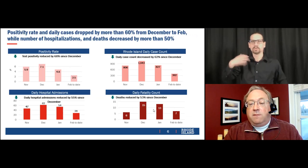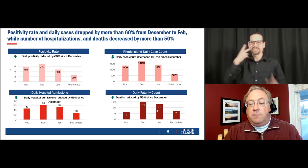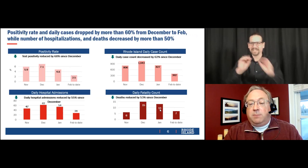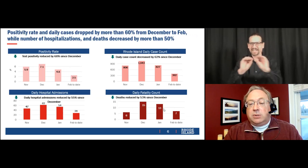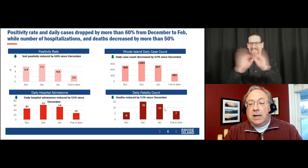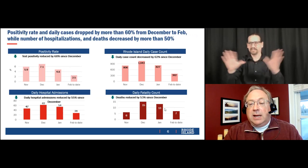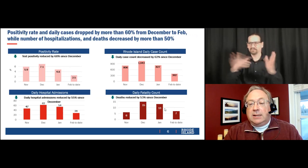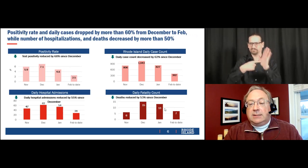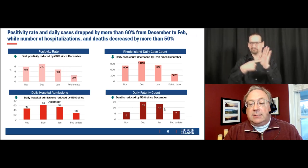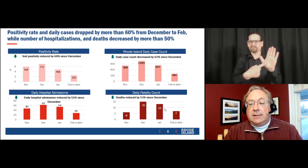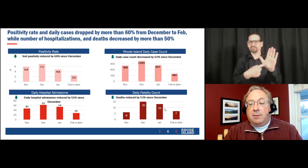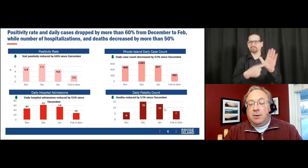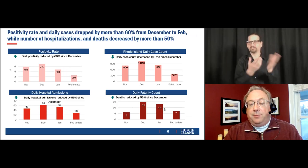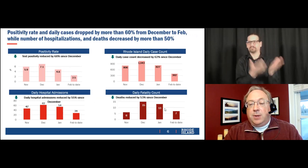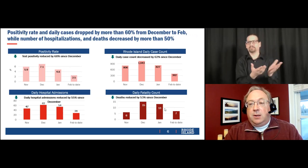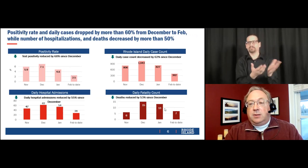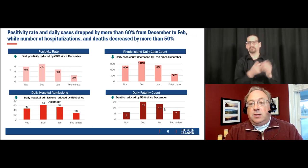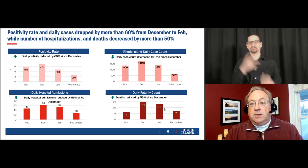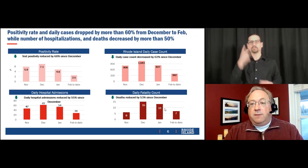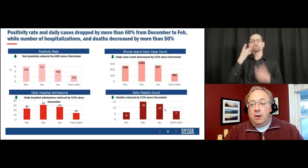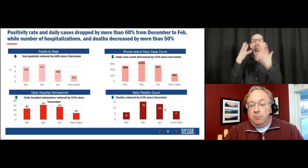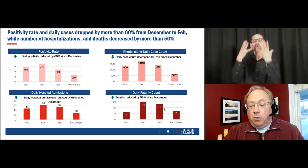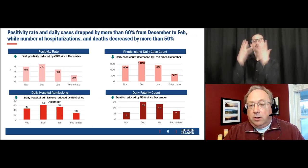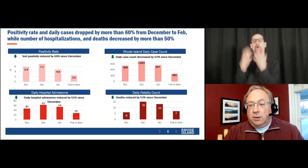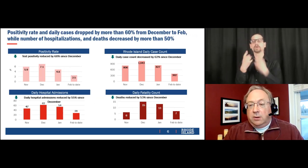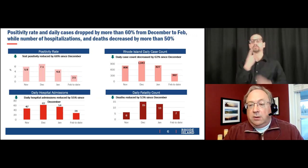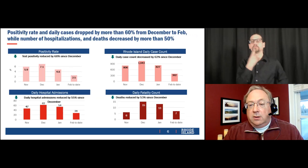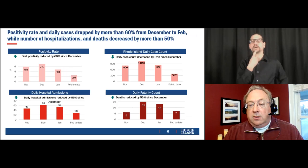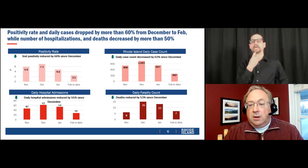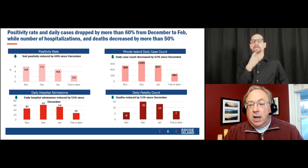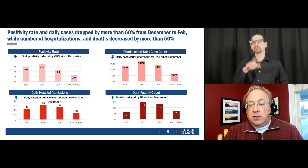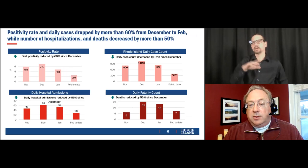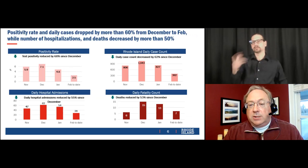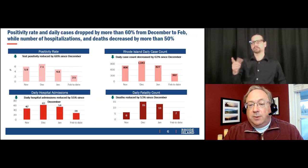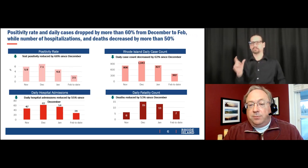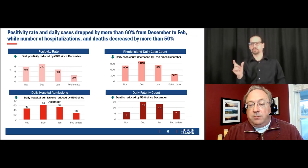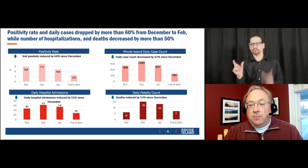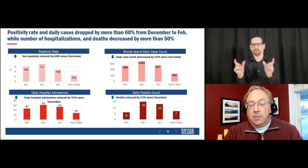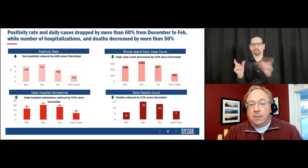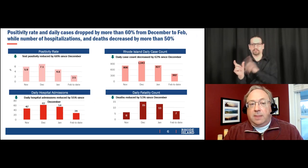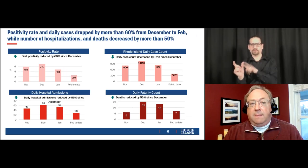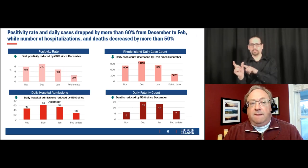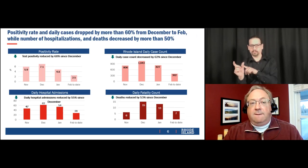down over 50% since December. These are very important attributes here.